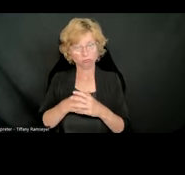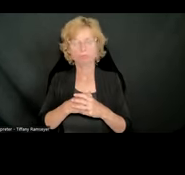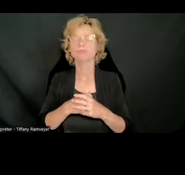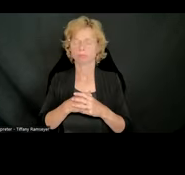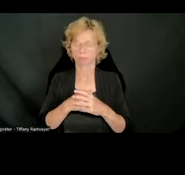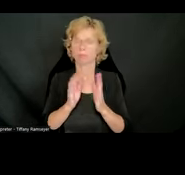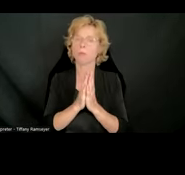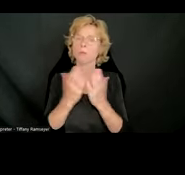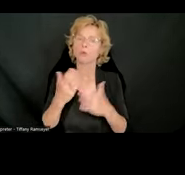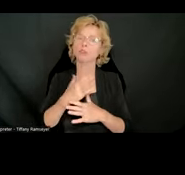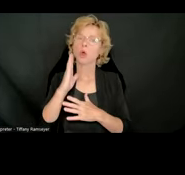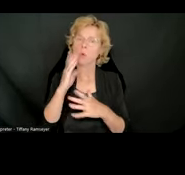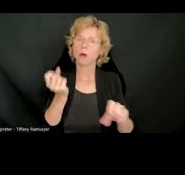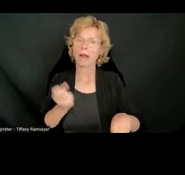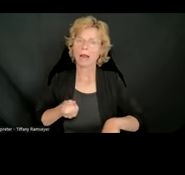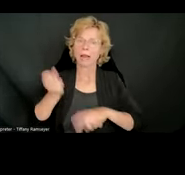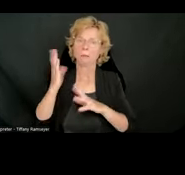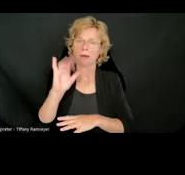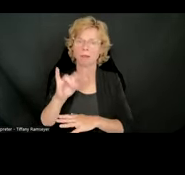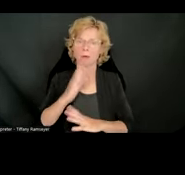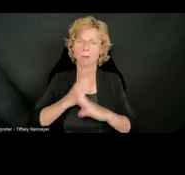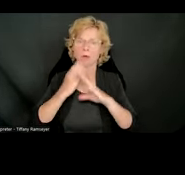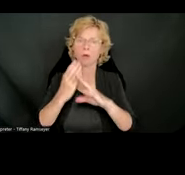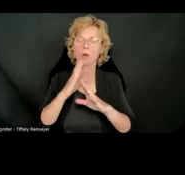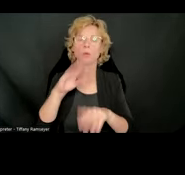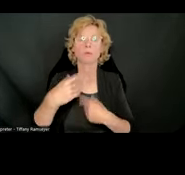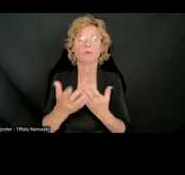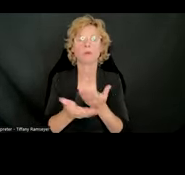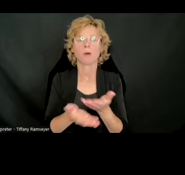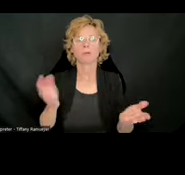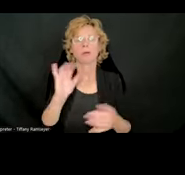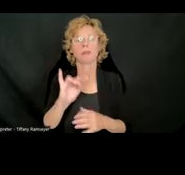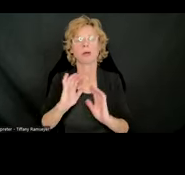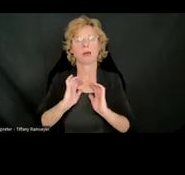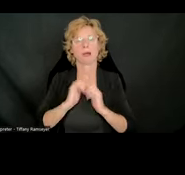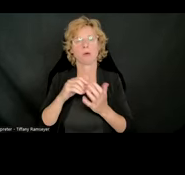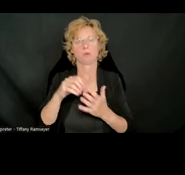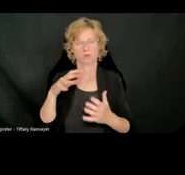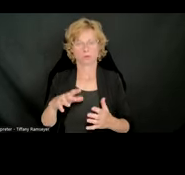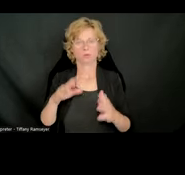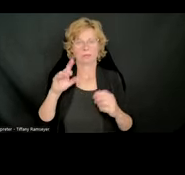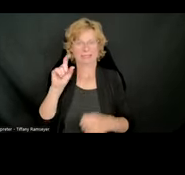these barriers by providing materials that work in the way the student needs when they need them.